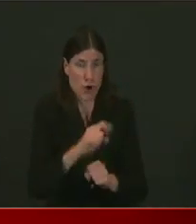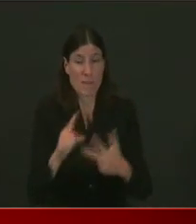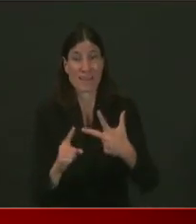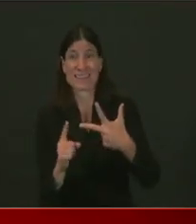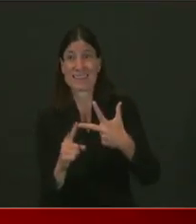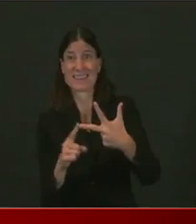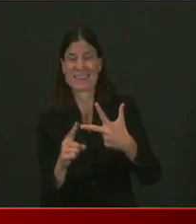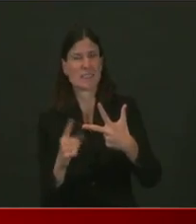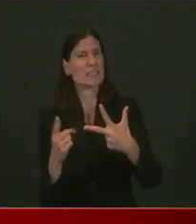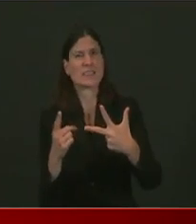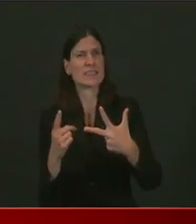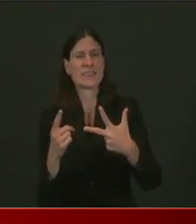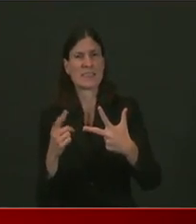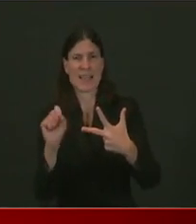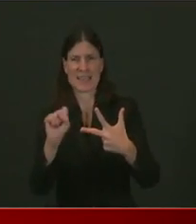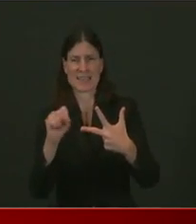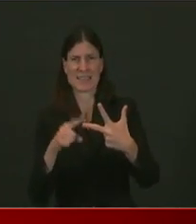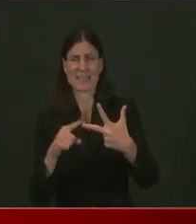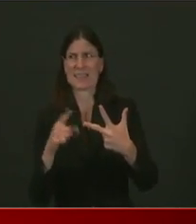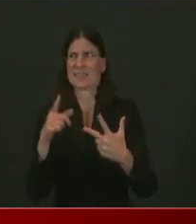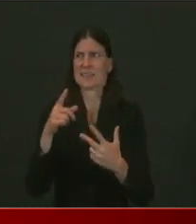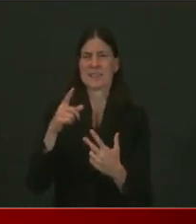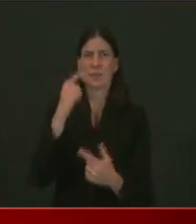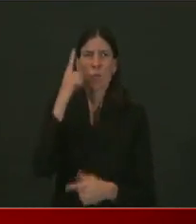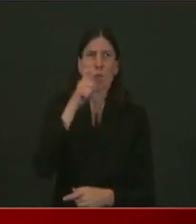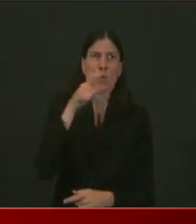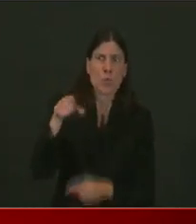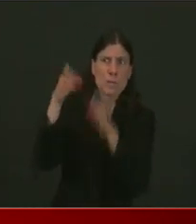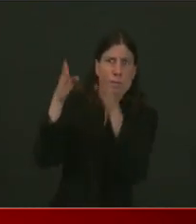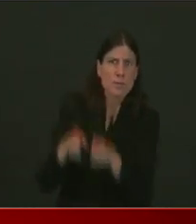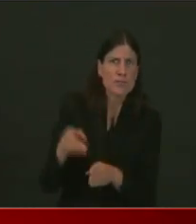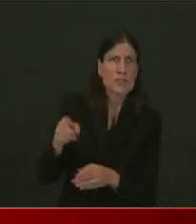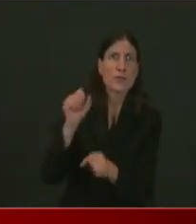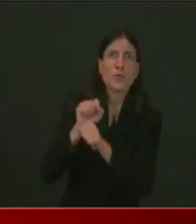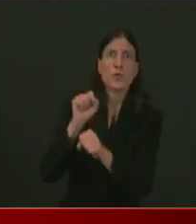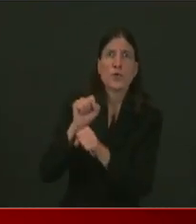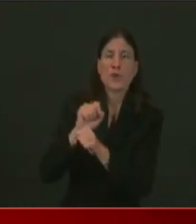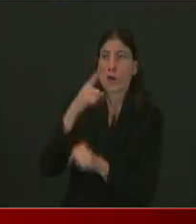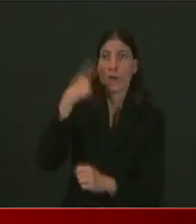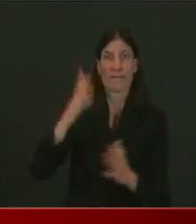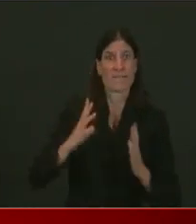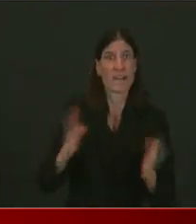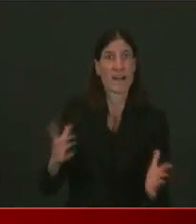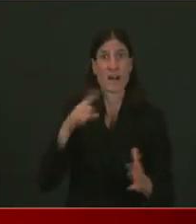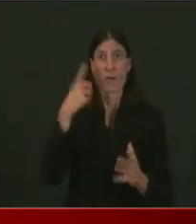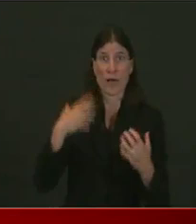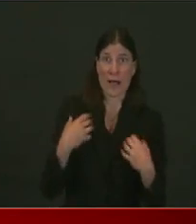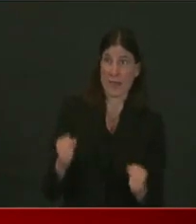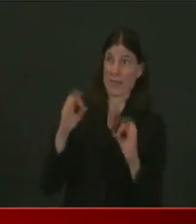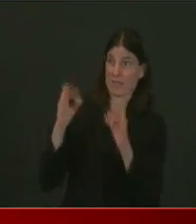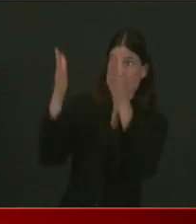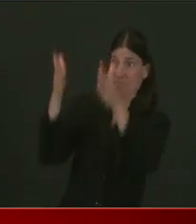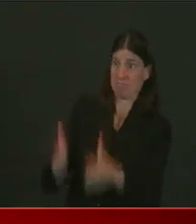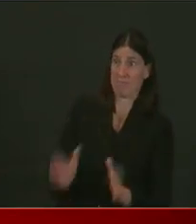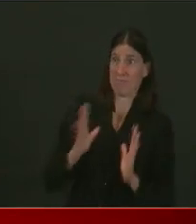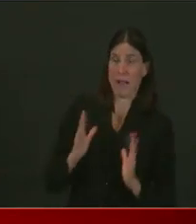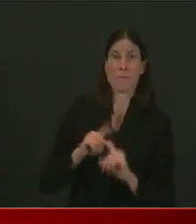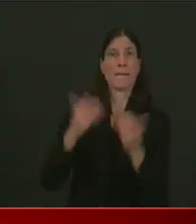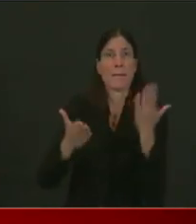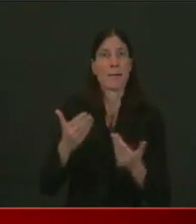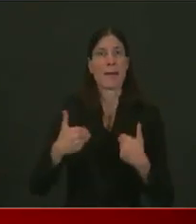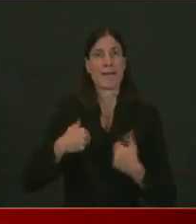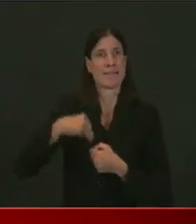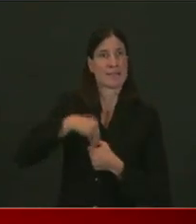days later, they come down with symptoms. So being as how in this virus, literally every minute counts,